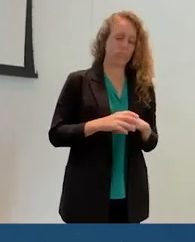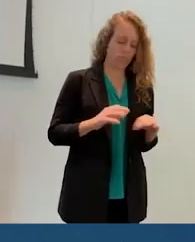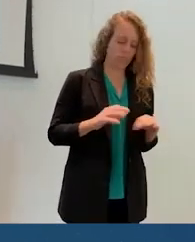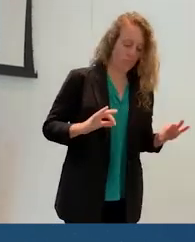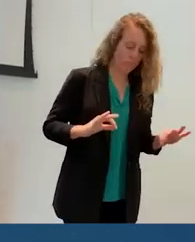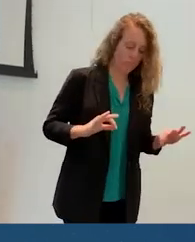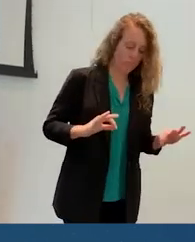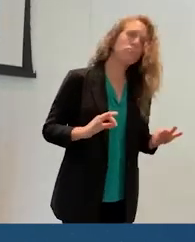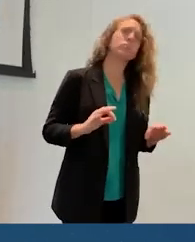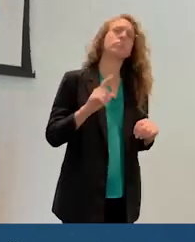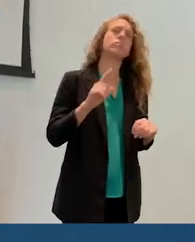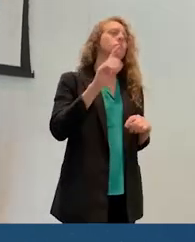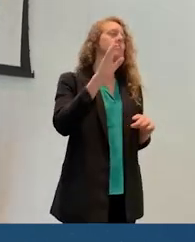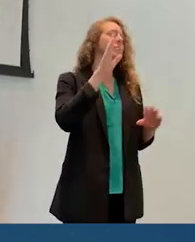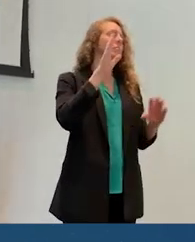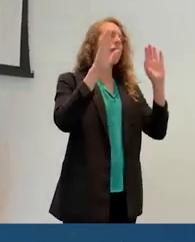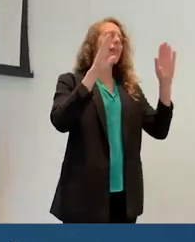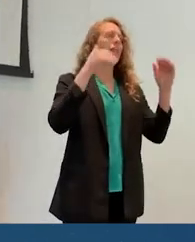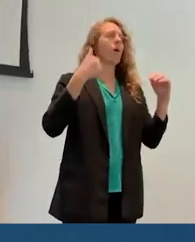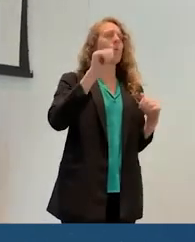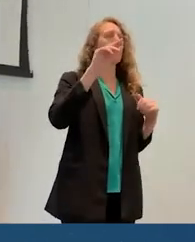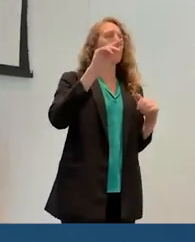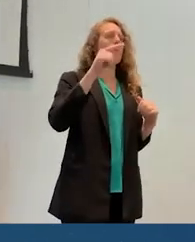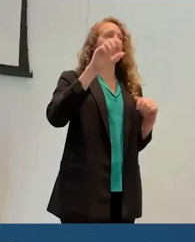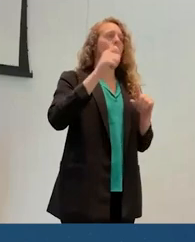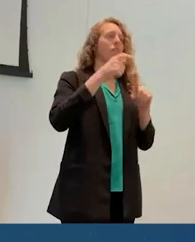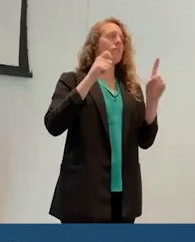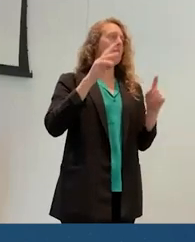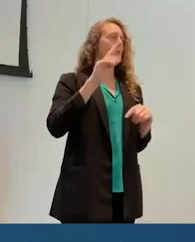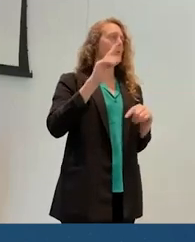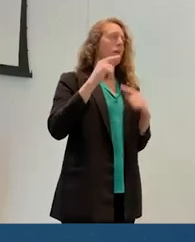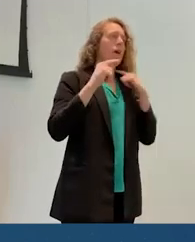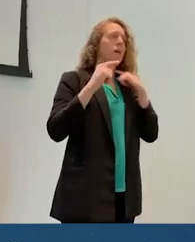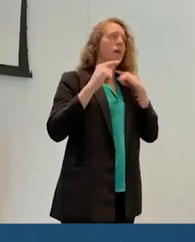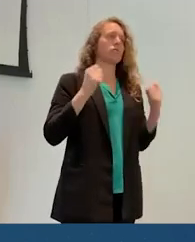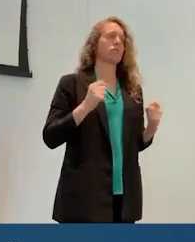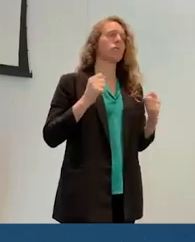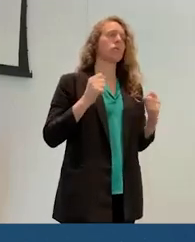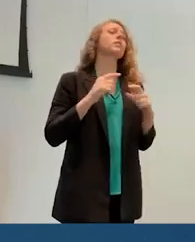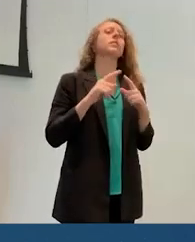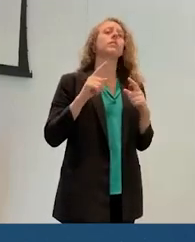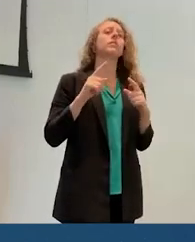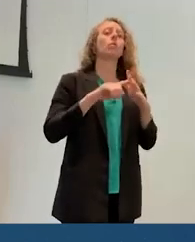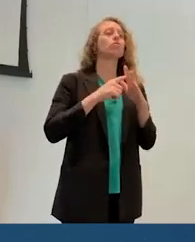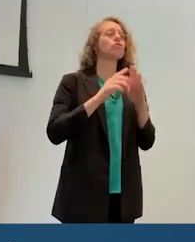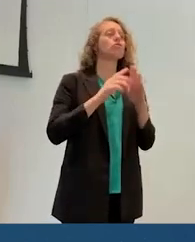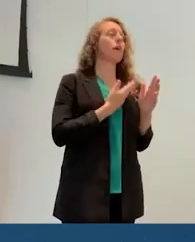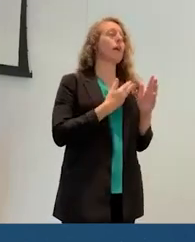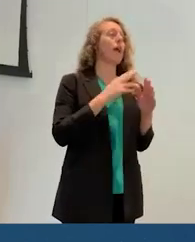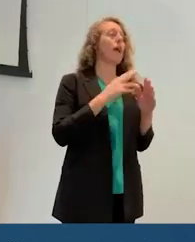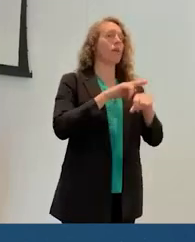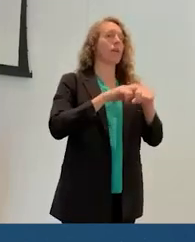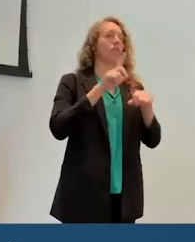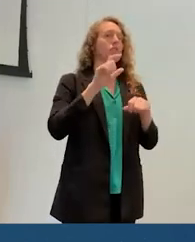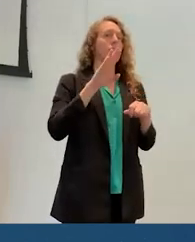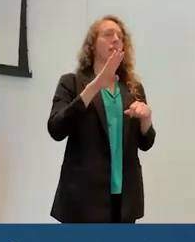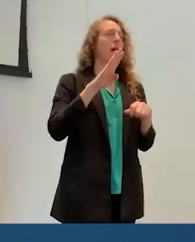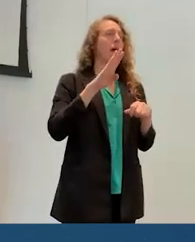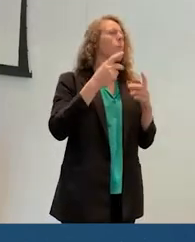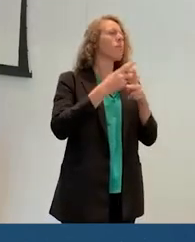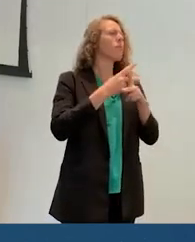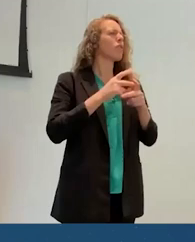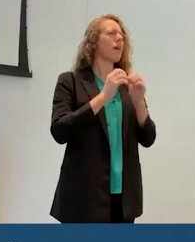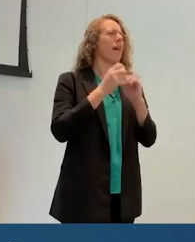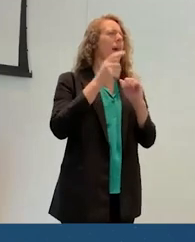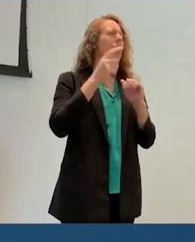Hi, I'm Angela Chan from Coastal National Lab in the UK. We're just starting our national lab and we're thinking about how XR, how XR